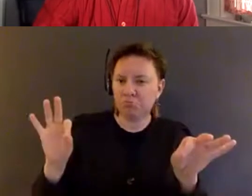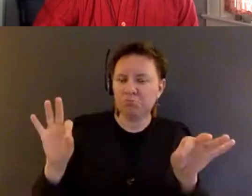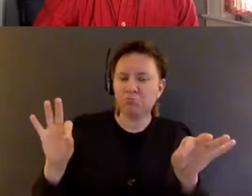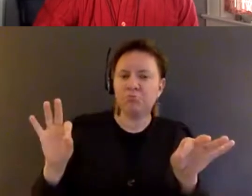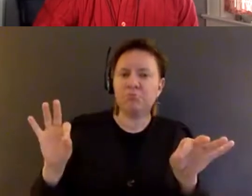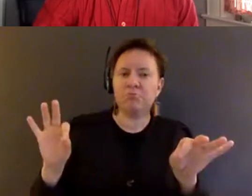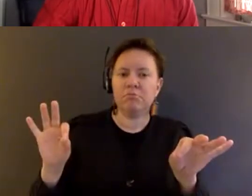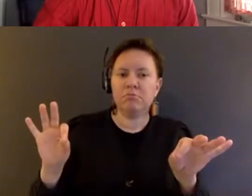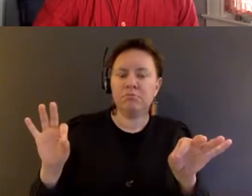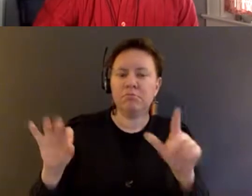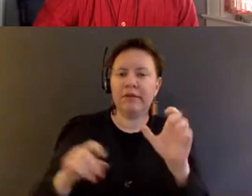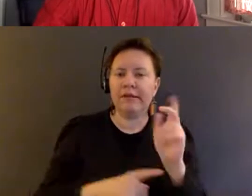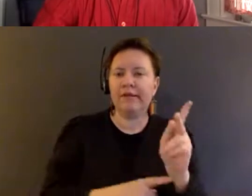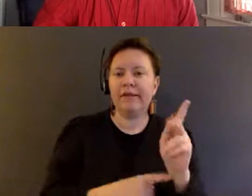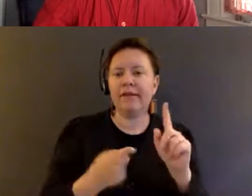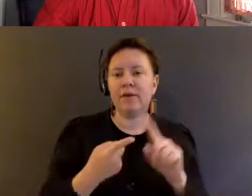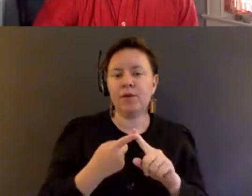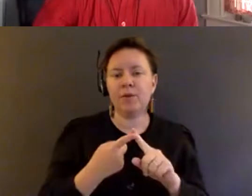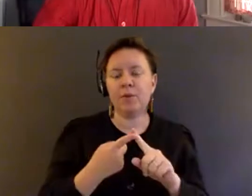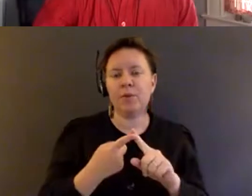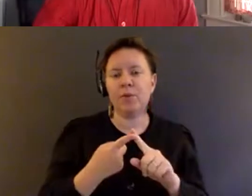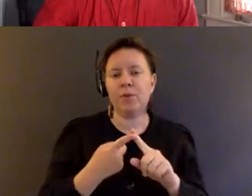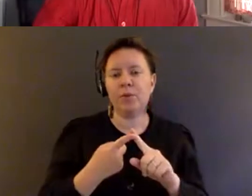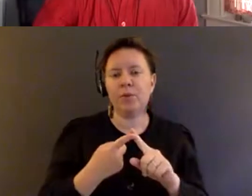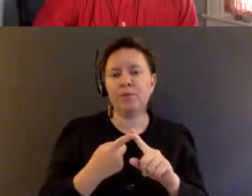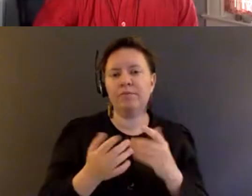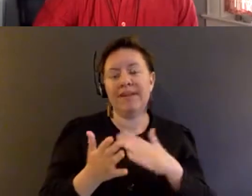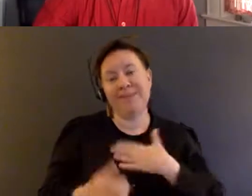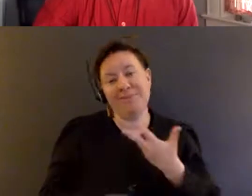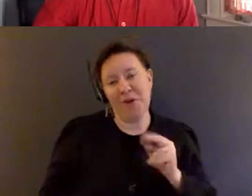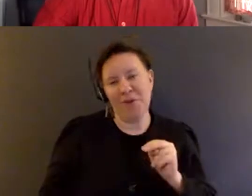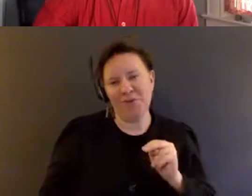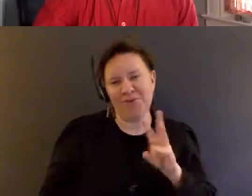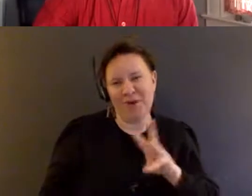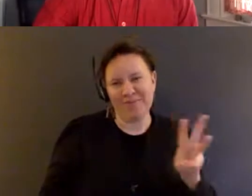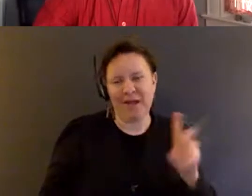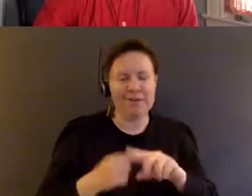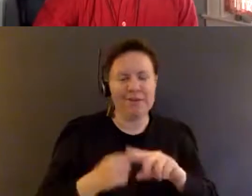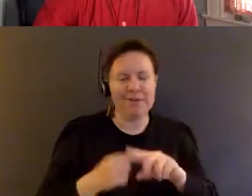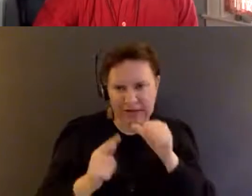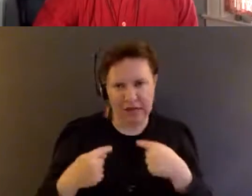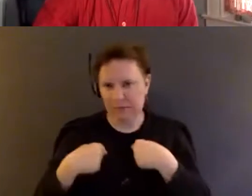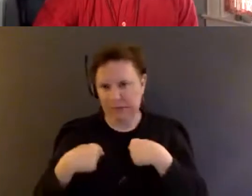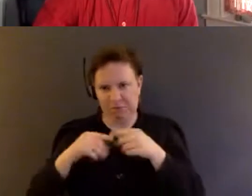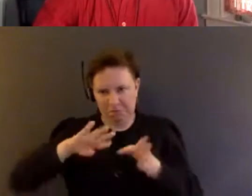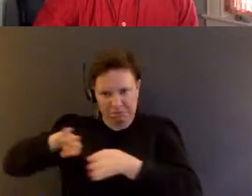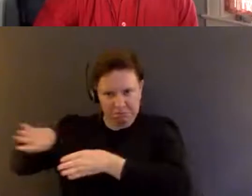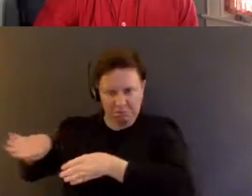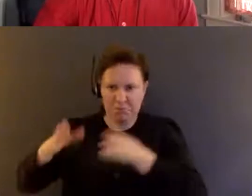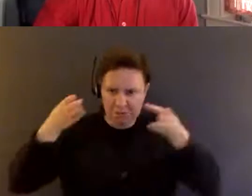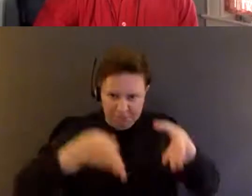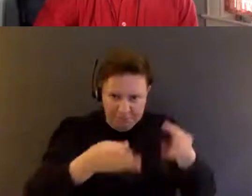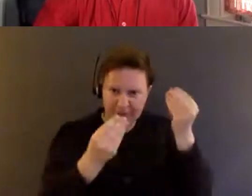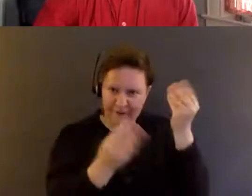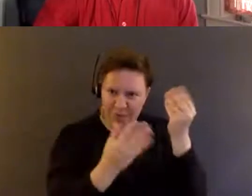a link to, again, it's, it's my own website, but the intention is not necessarily for people to go